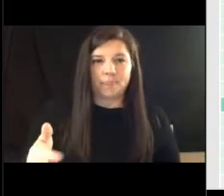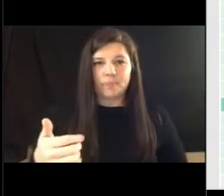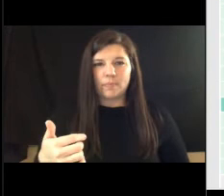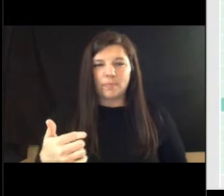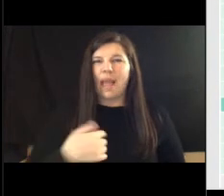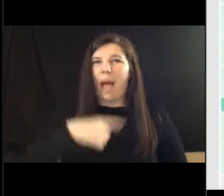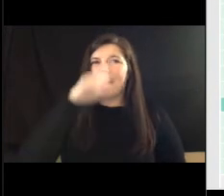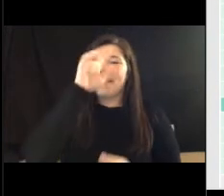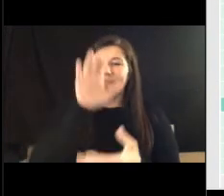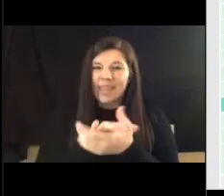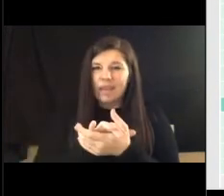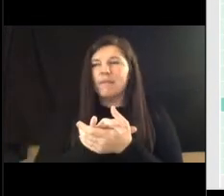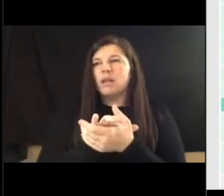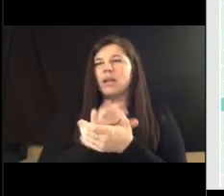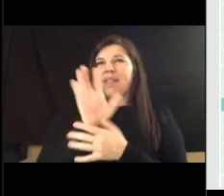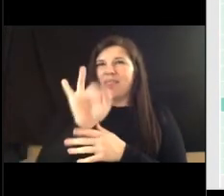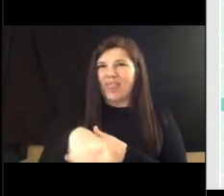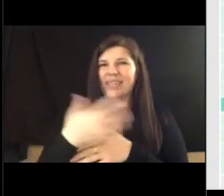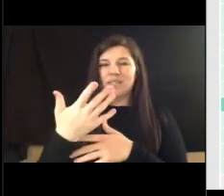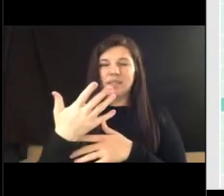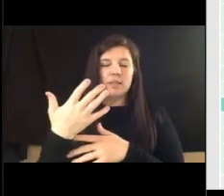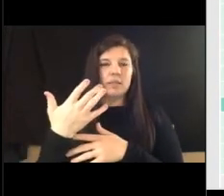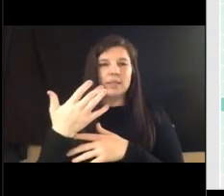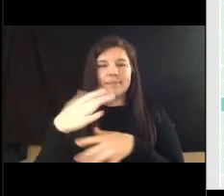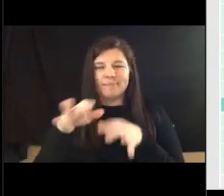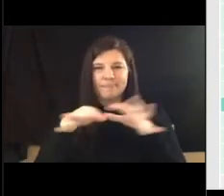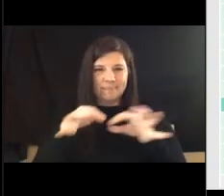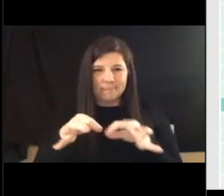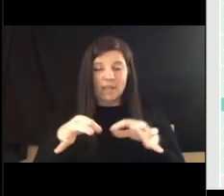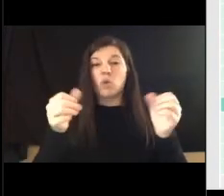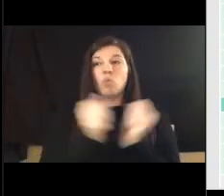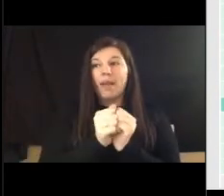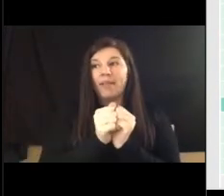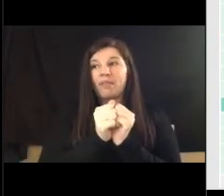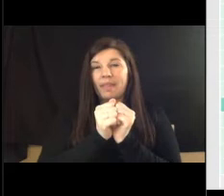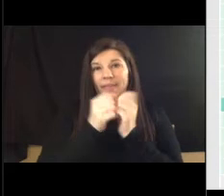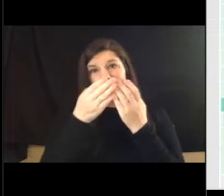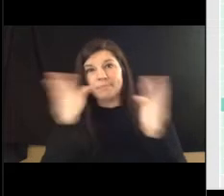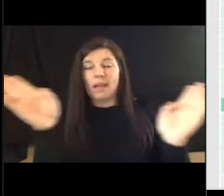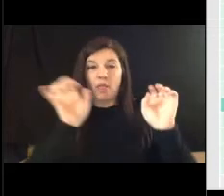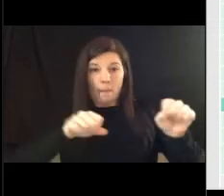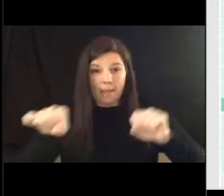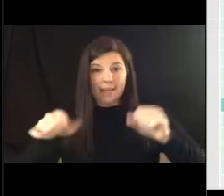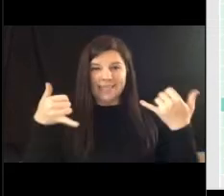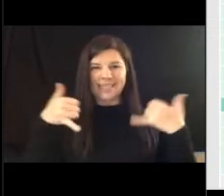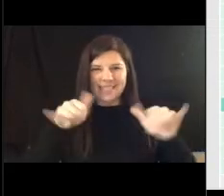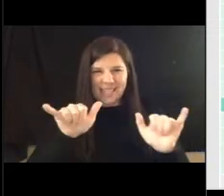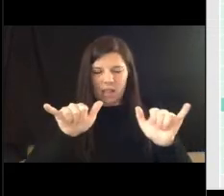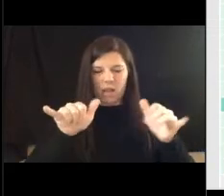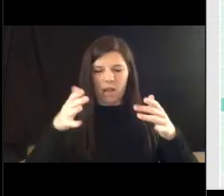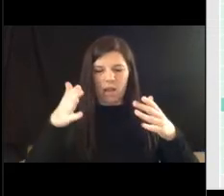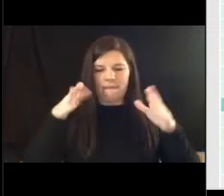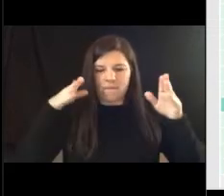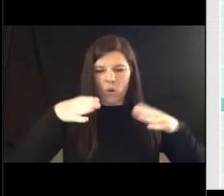believe that that is the even with the expansion of the abilities it's still focused on brick and mortar and